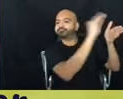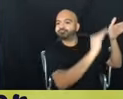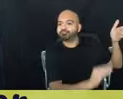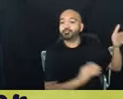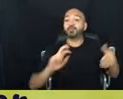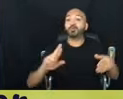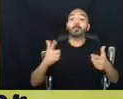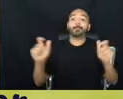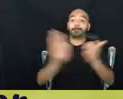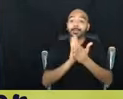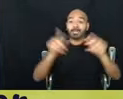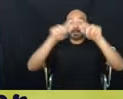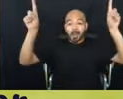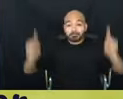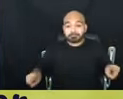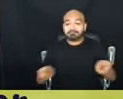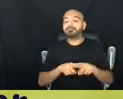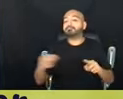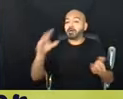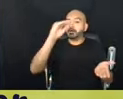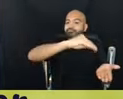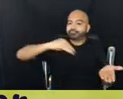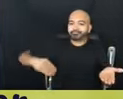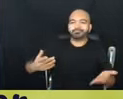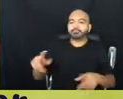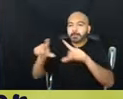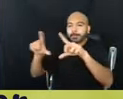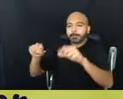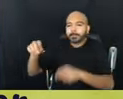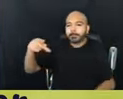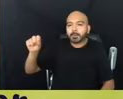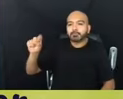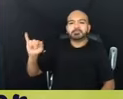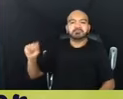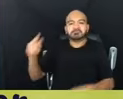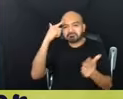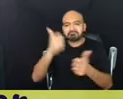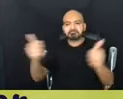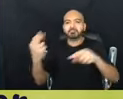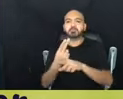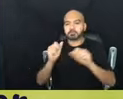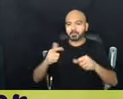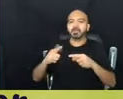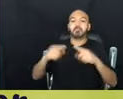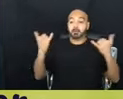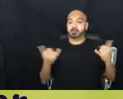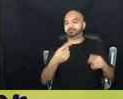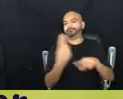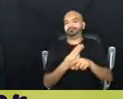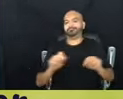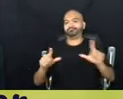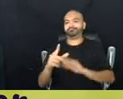newsprint paper, uh, post-it note paper. Um, and so